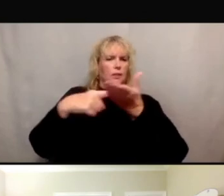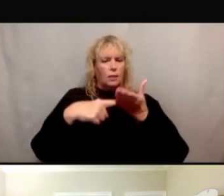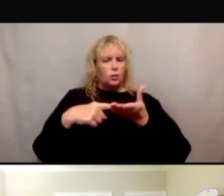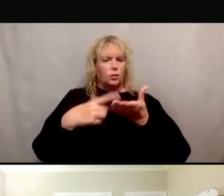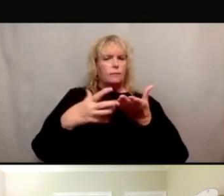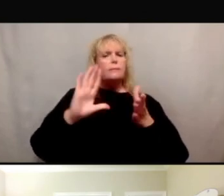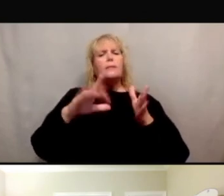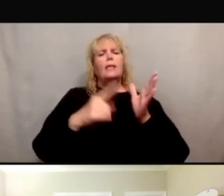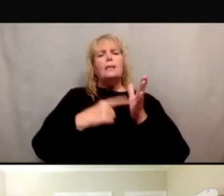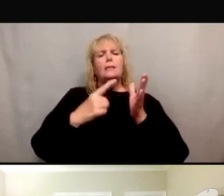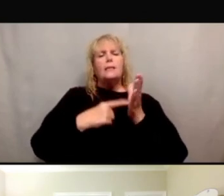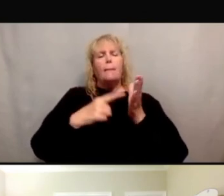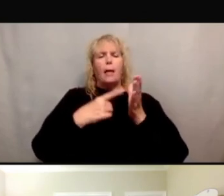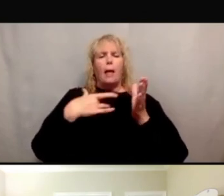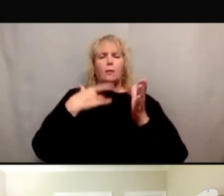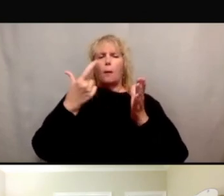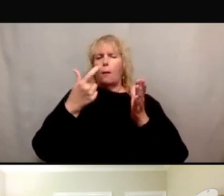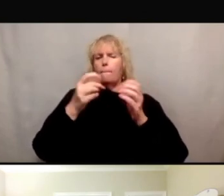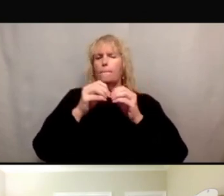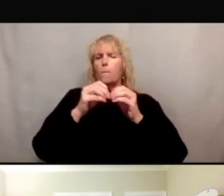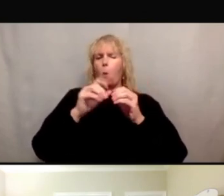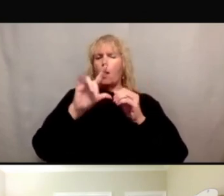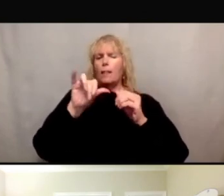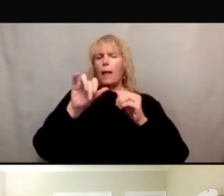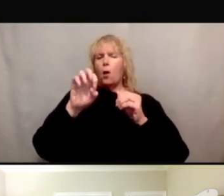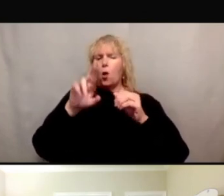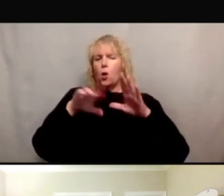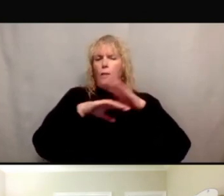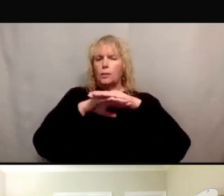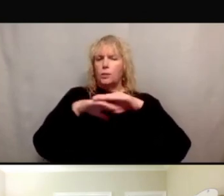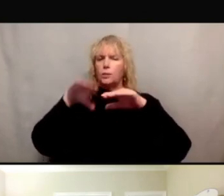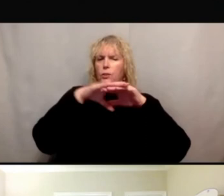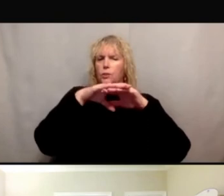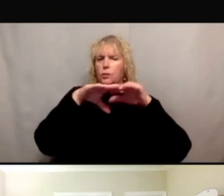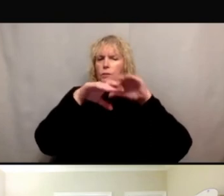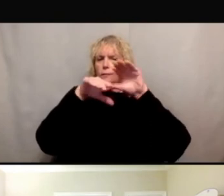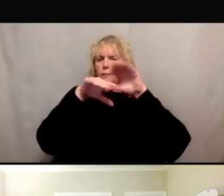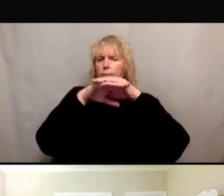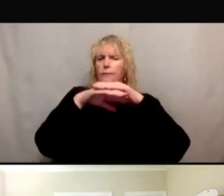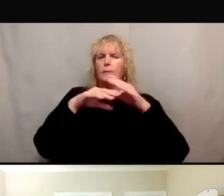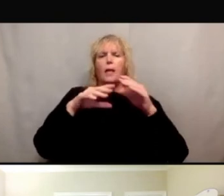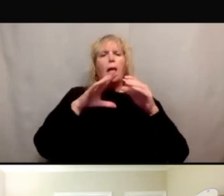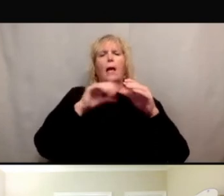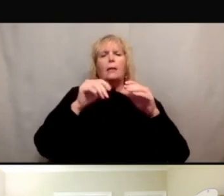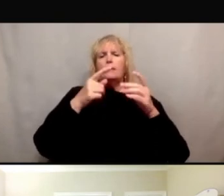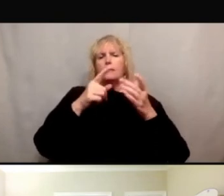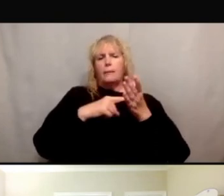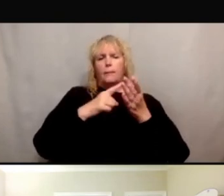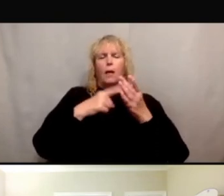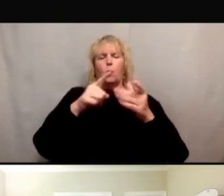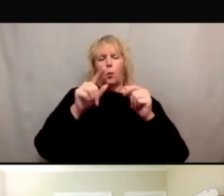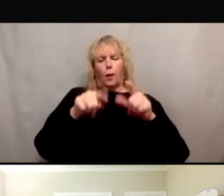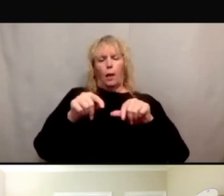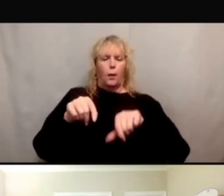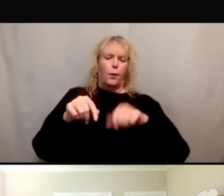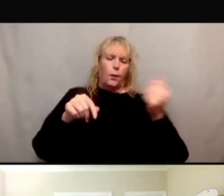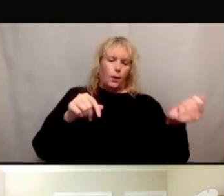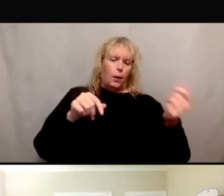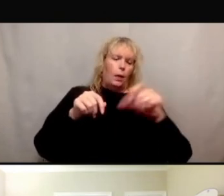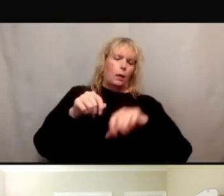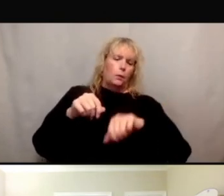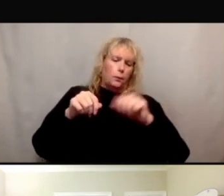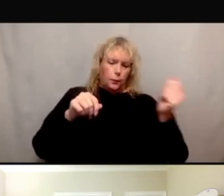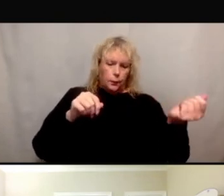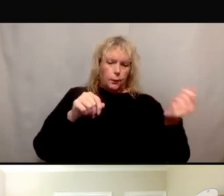it's more of this layered process. You know, like the idea of going page by page and reading through a consent form with someone